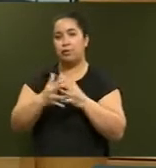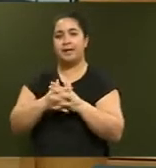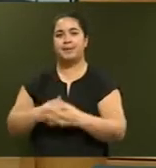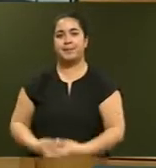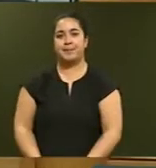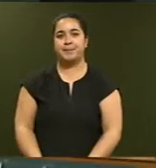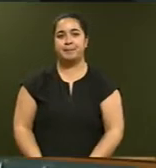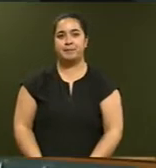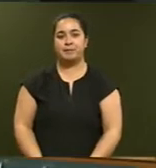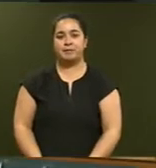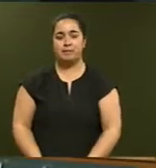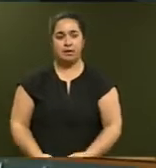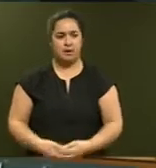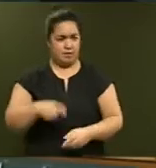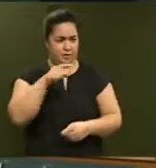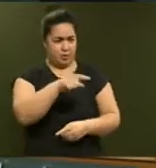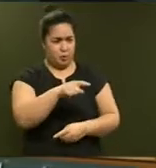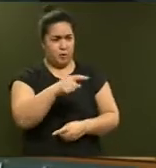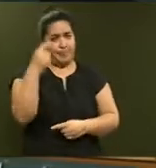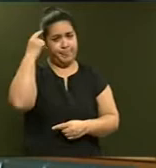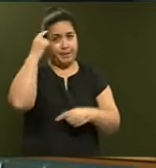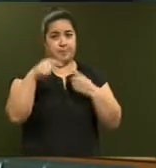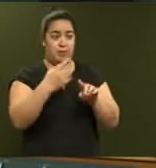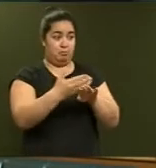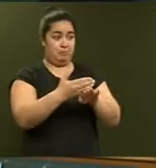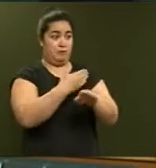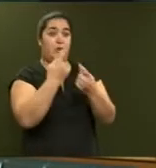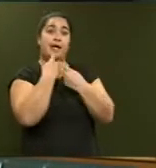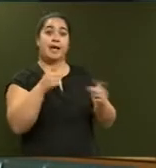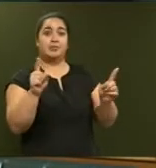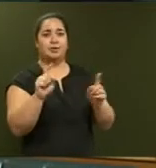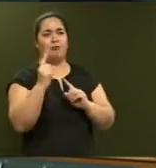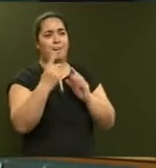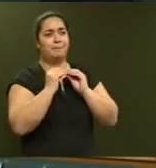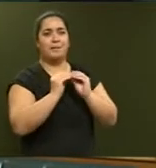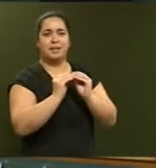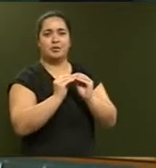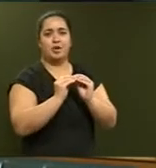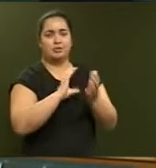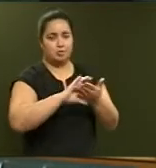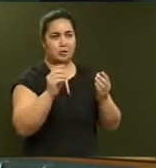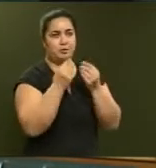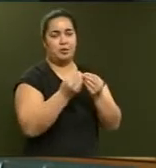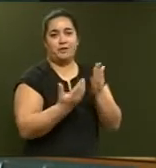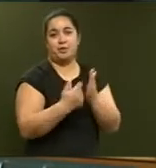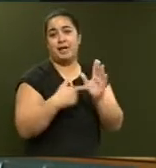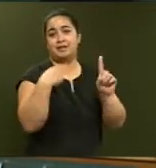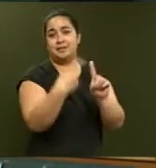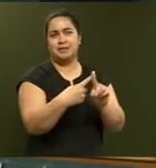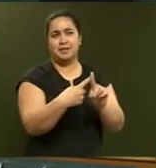Did he take into an account before he announced $1 billion in new fuel taxes that fuel prices